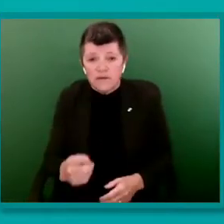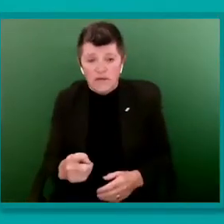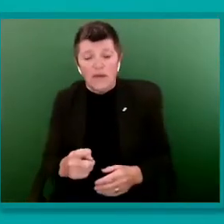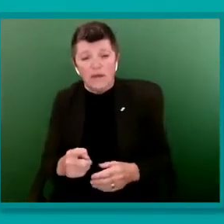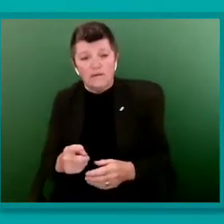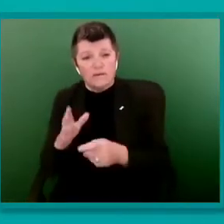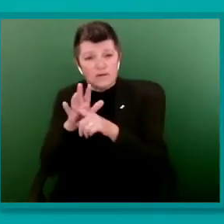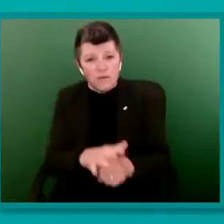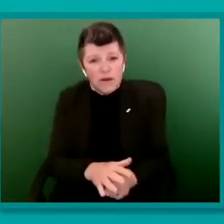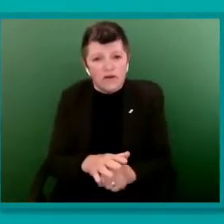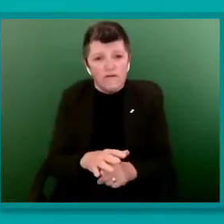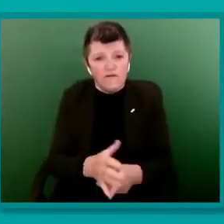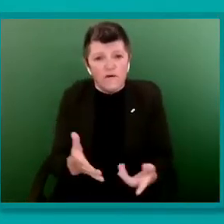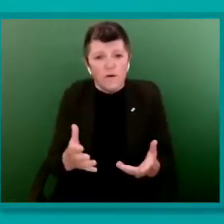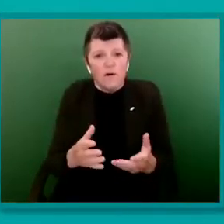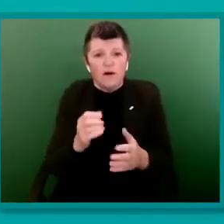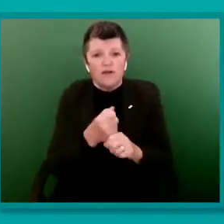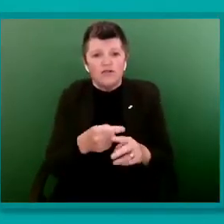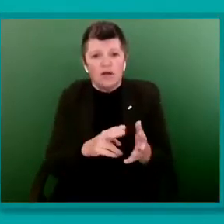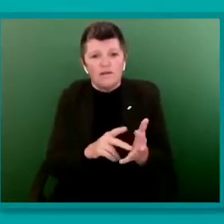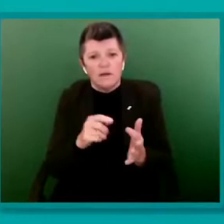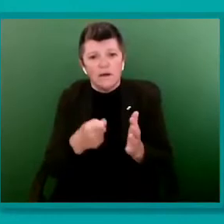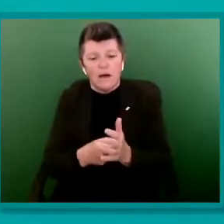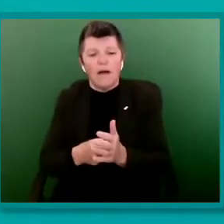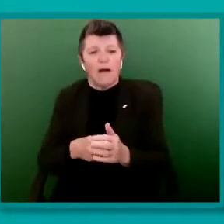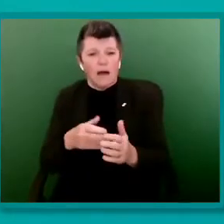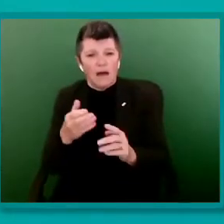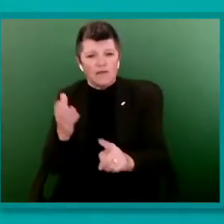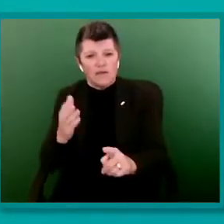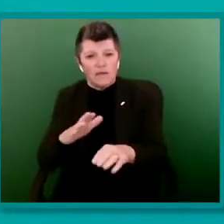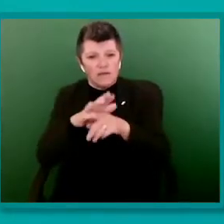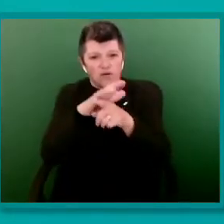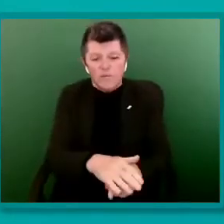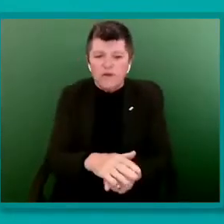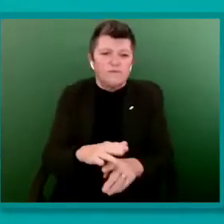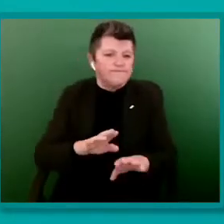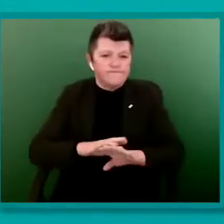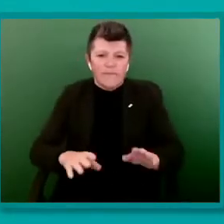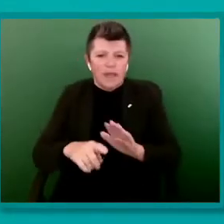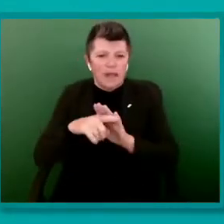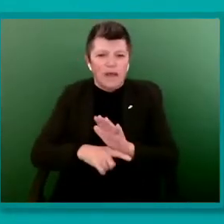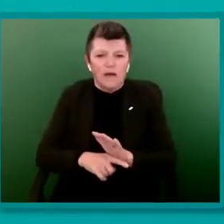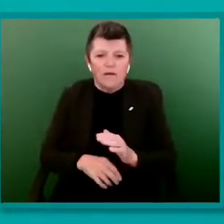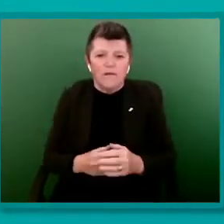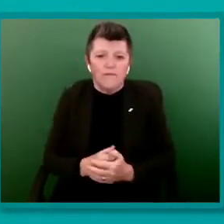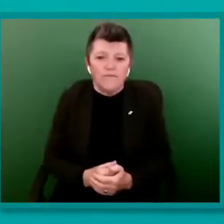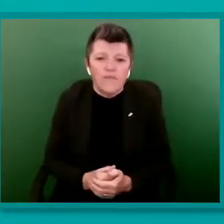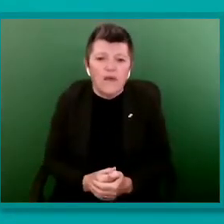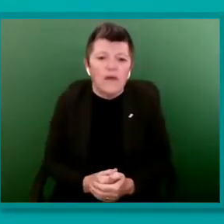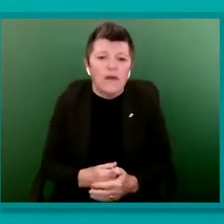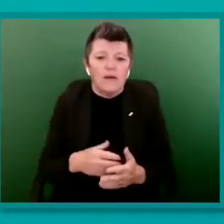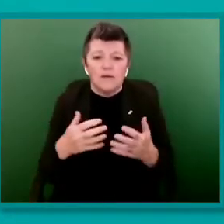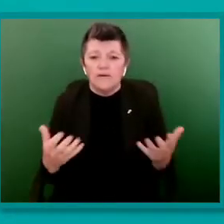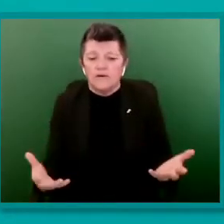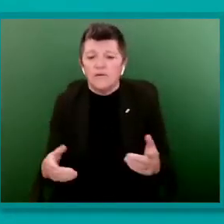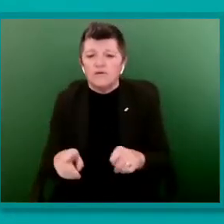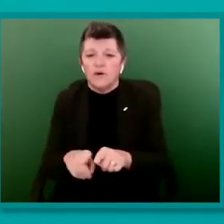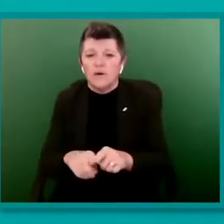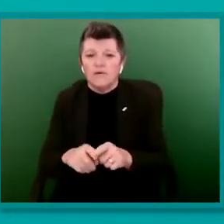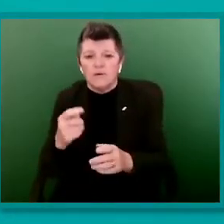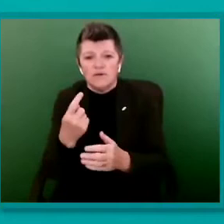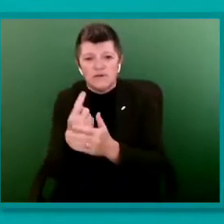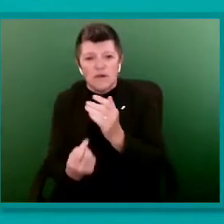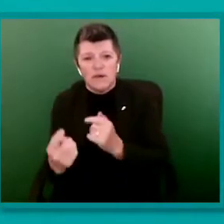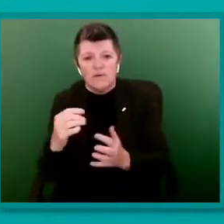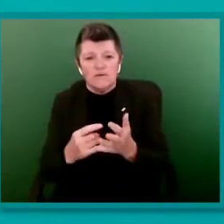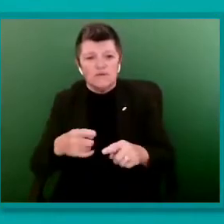single-sex exemption, which permits the commissioning of women-only services. These provisions rightly assume the inclusion of trans women, except in